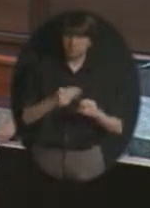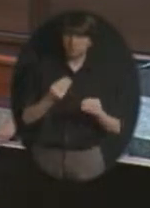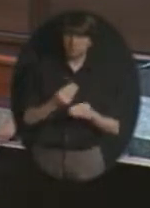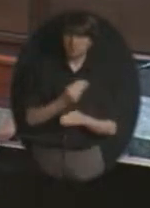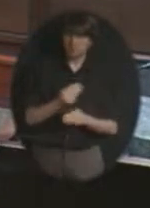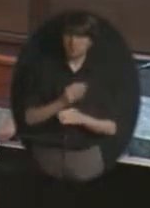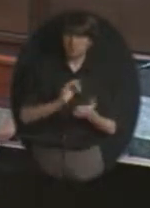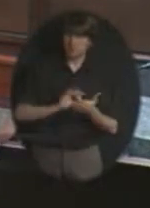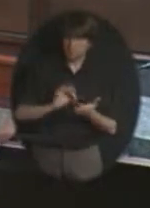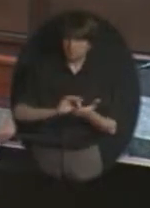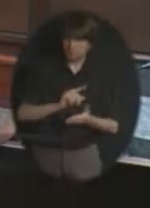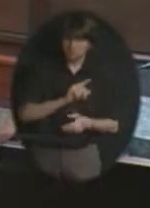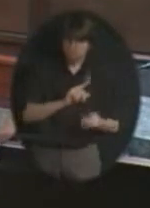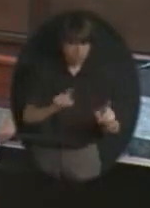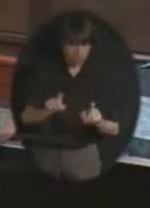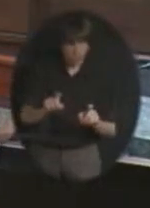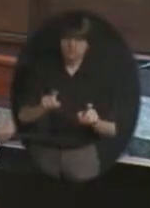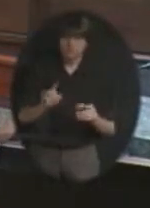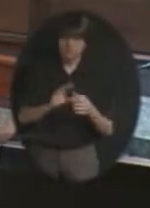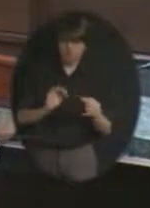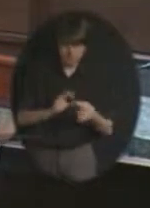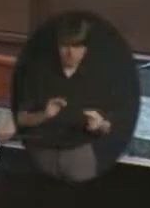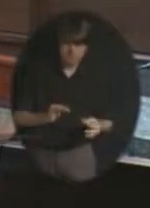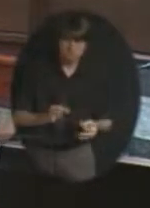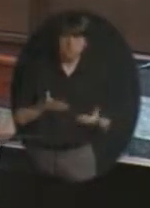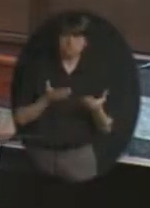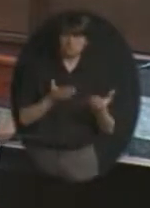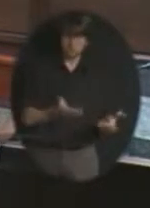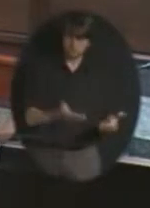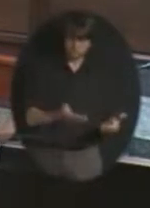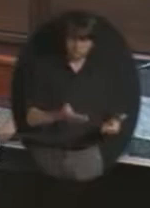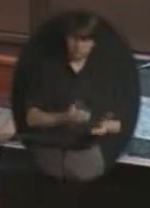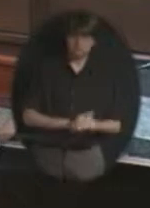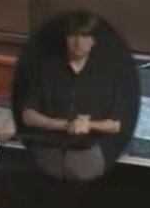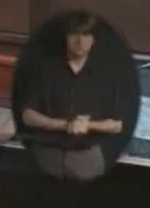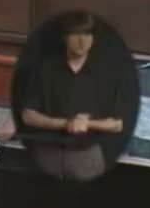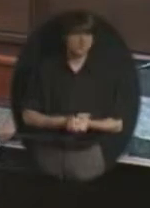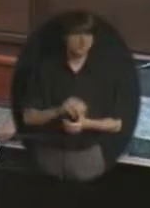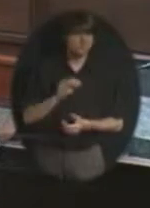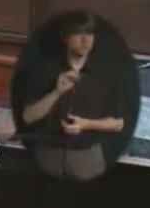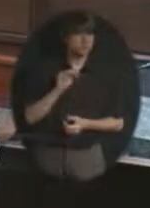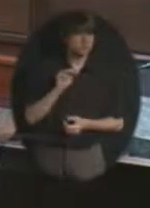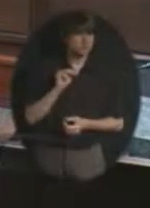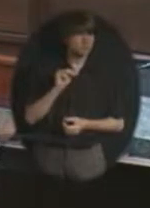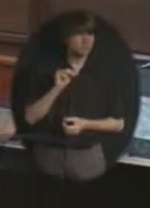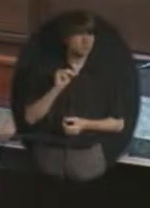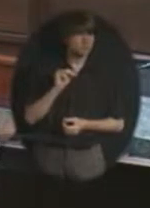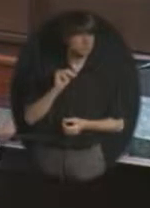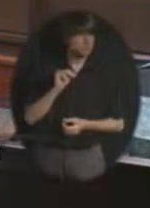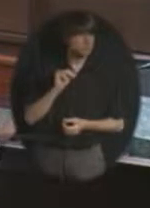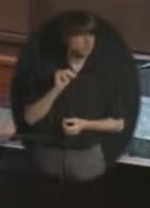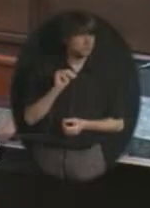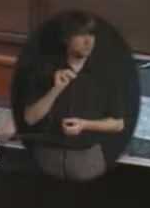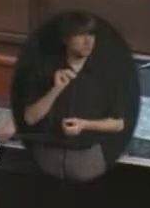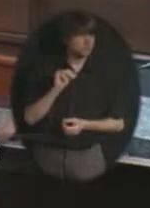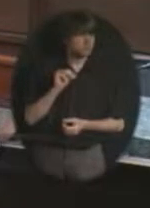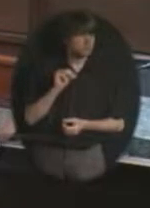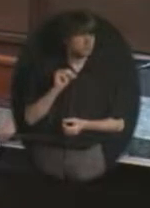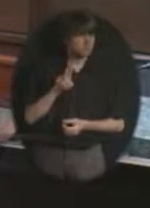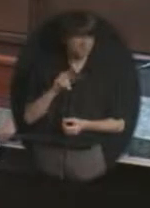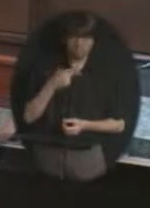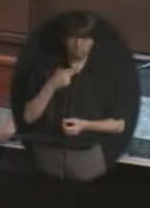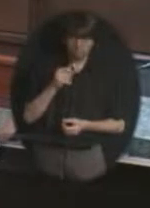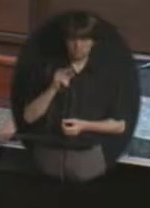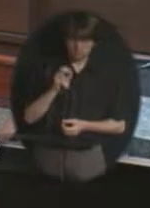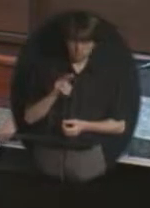Questions or comments? No, then a motion. Madam President, I would move to approve 7.02, 7.03, and